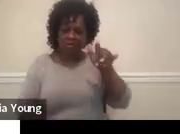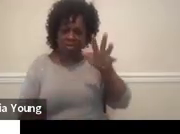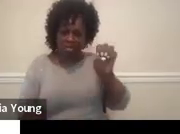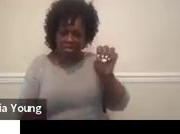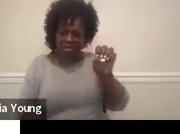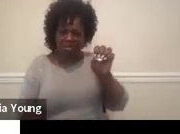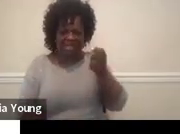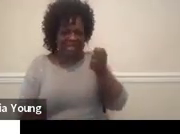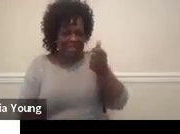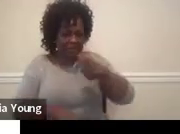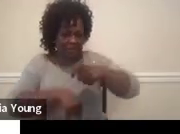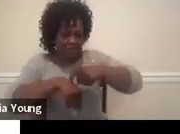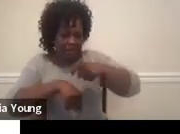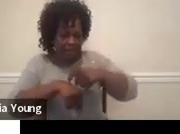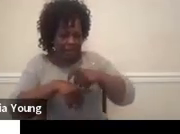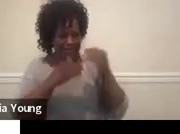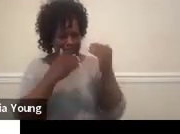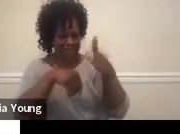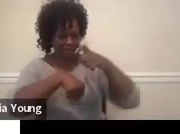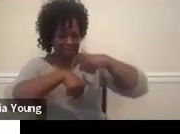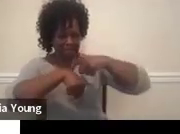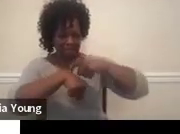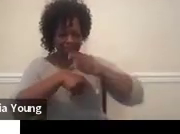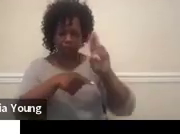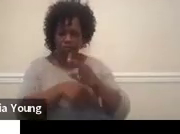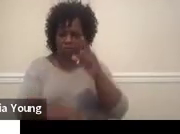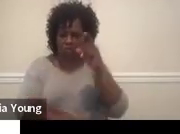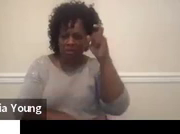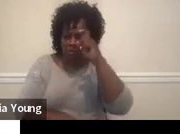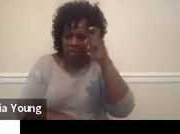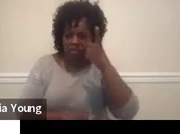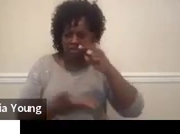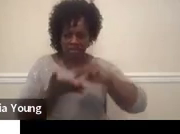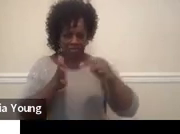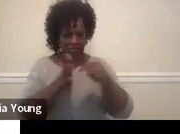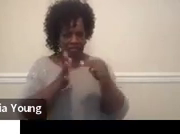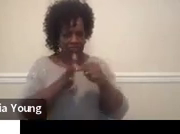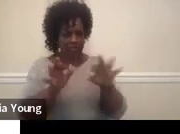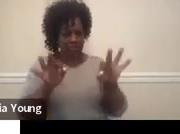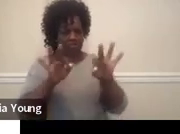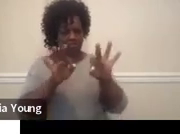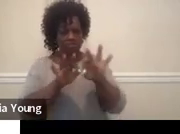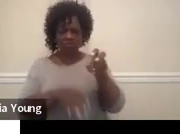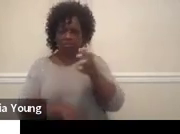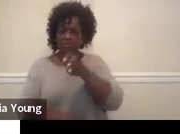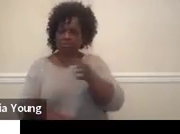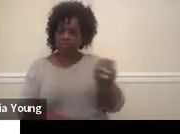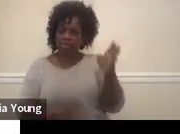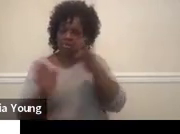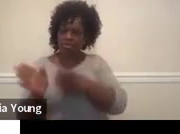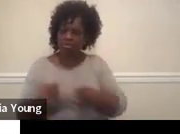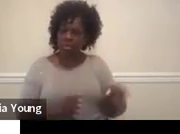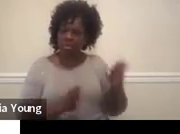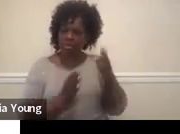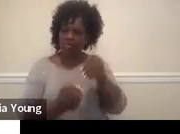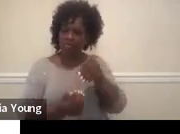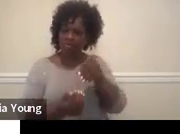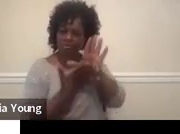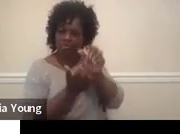that, you know, using it wisely and meaningfully to do this transition planning with your kids